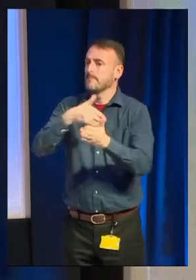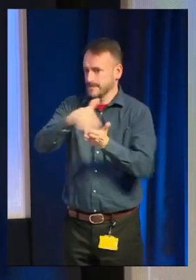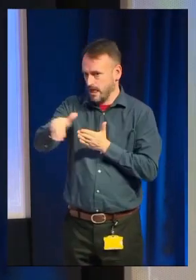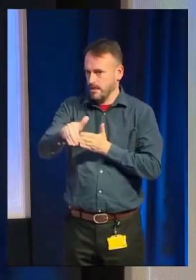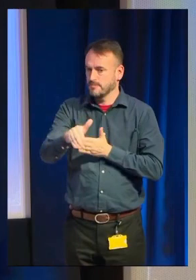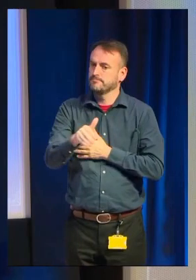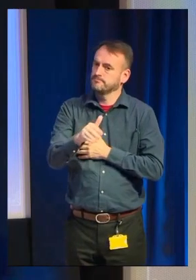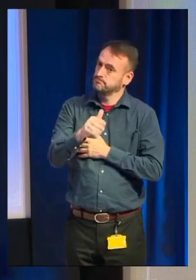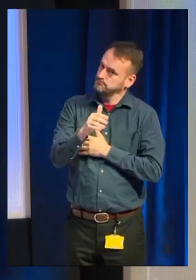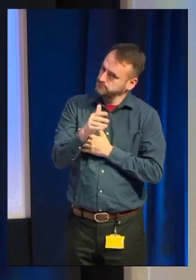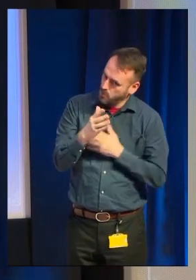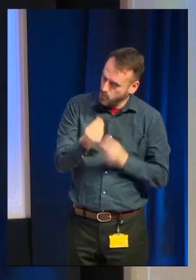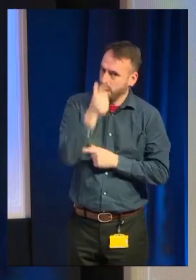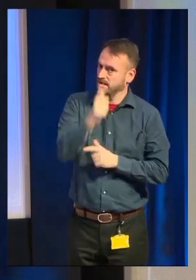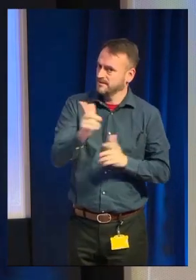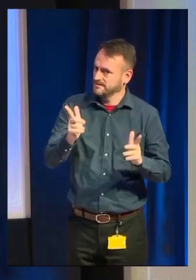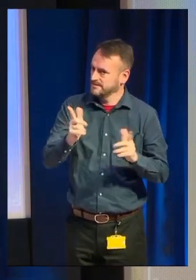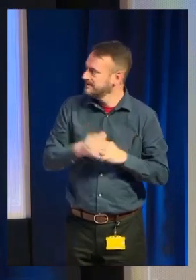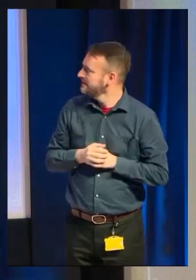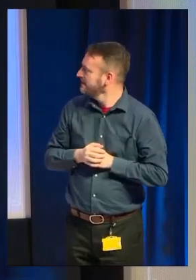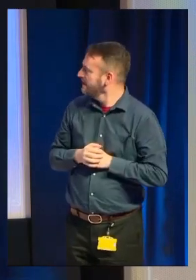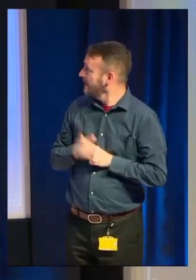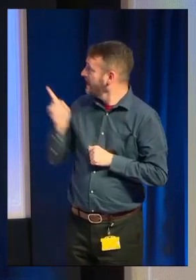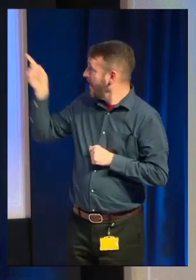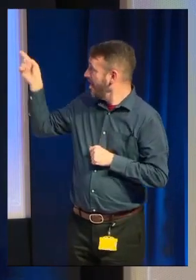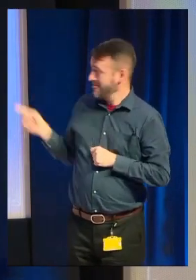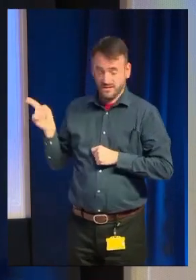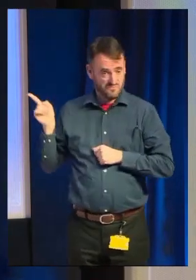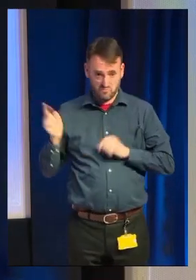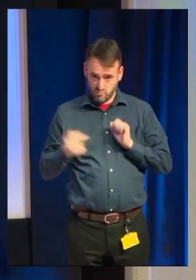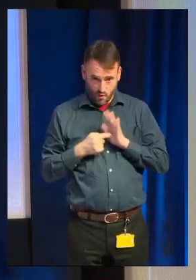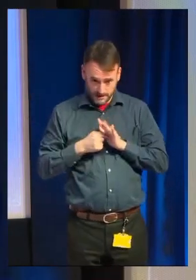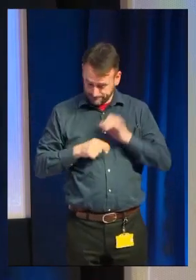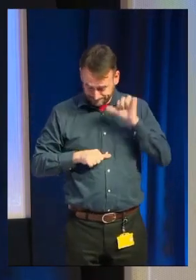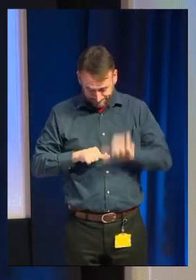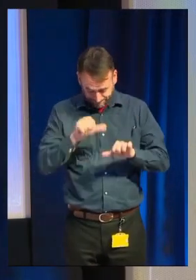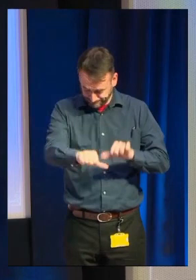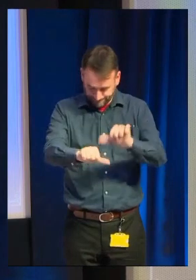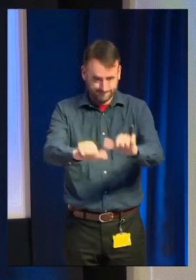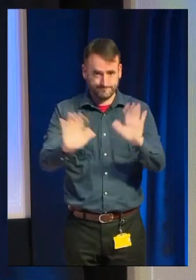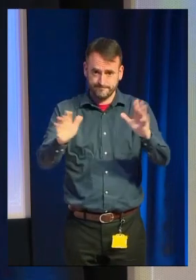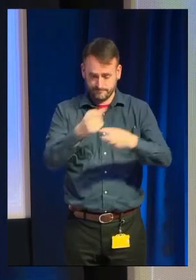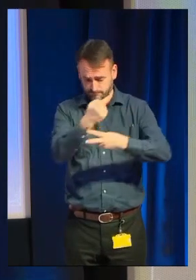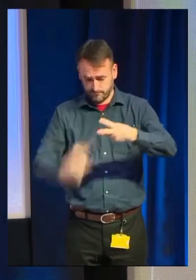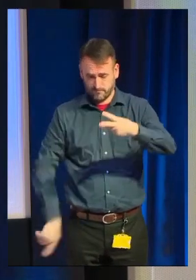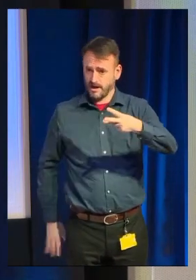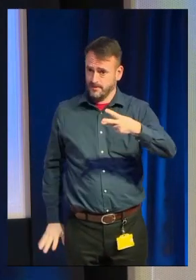And this, I think, is all you have to do and the order in which you need to do it. This is your priority list.